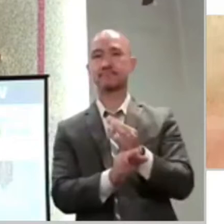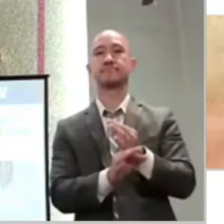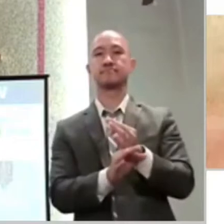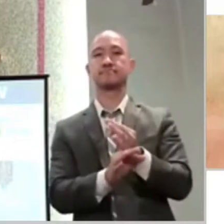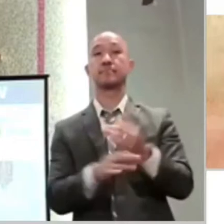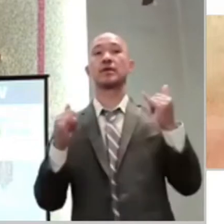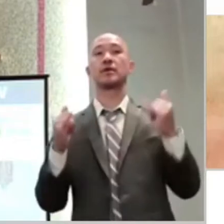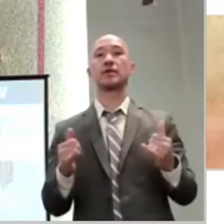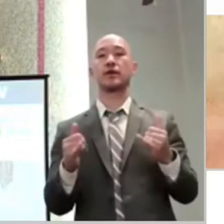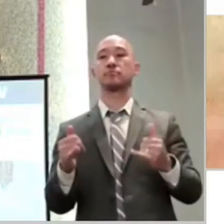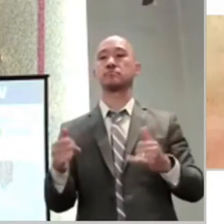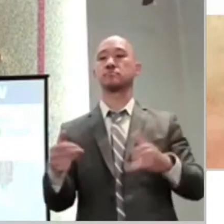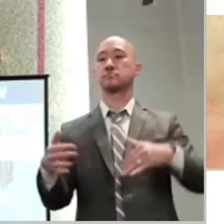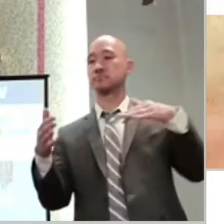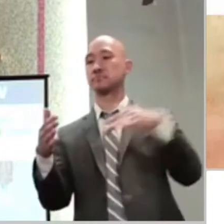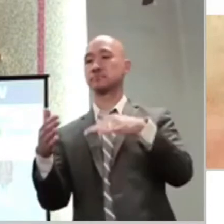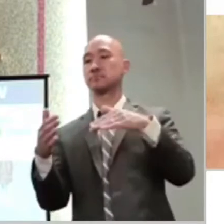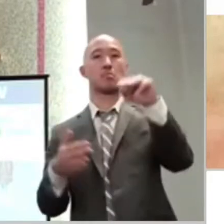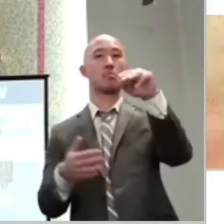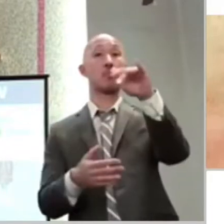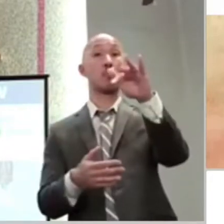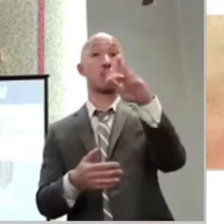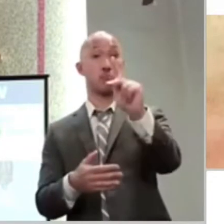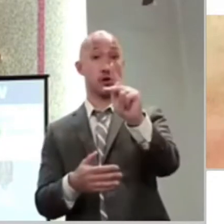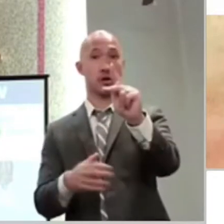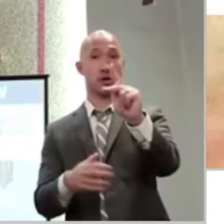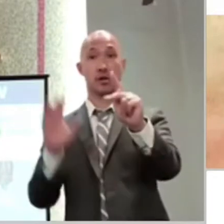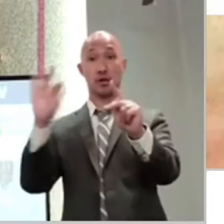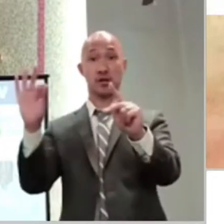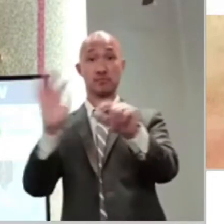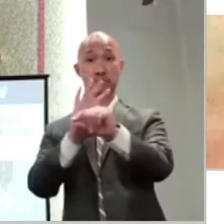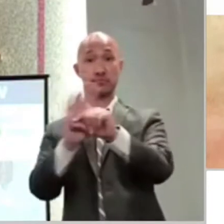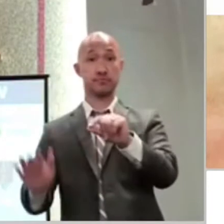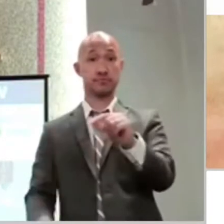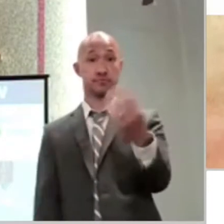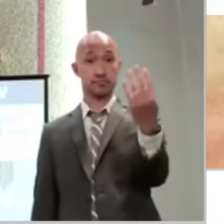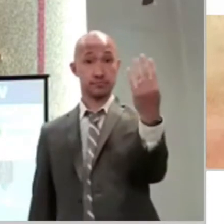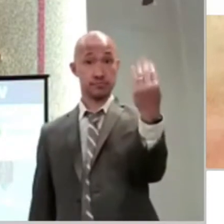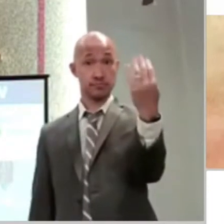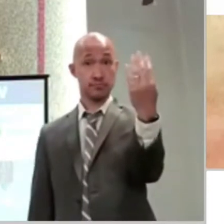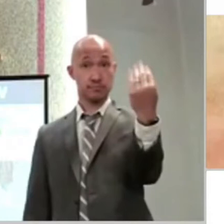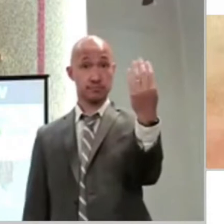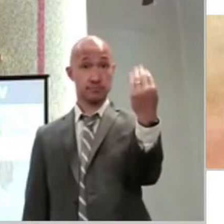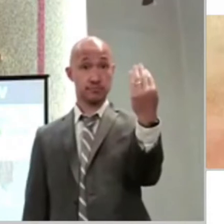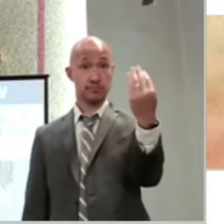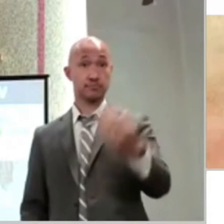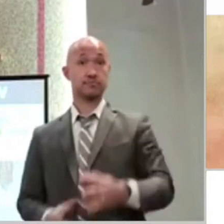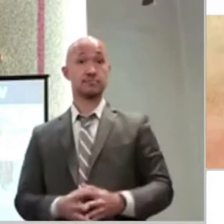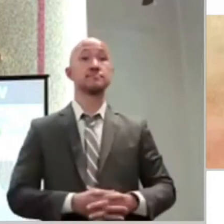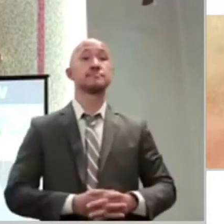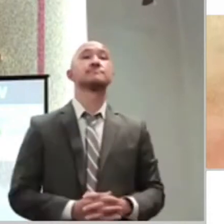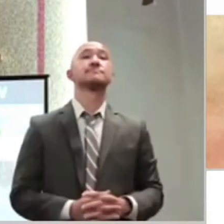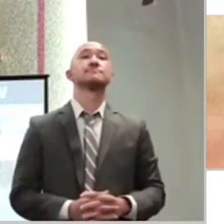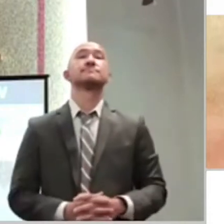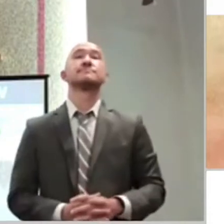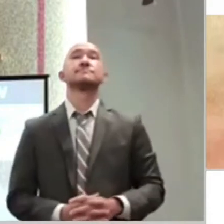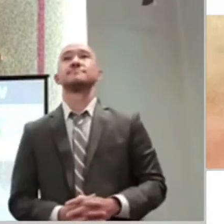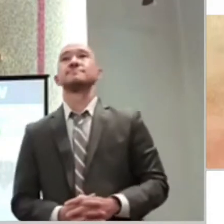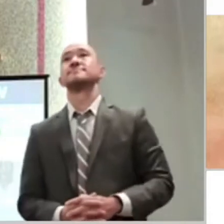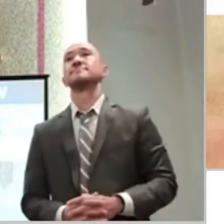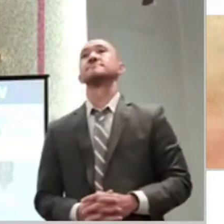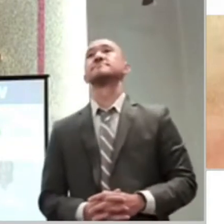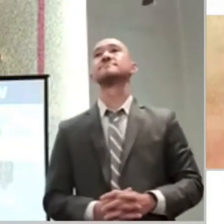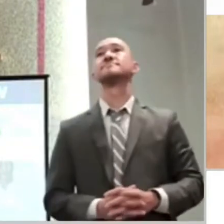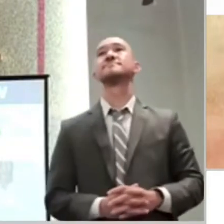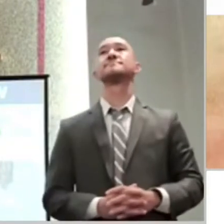today. We're going to read from Mark chapter 9. So you can go and turn to your Bibles. We're going to kind of sit in those verses 14